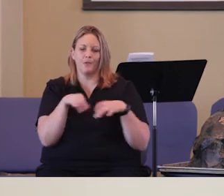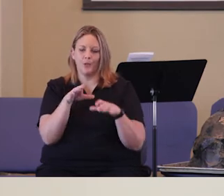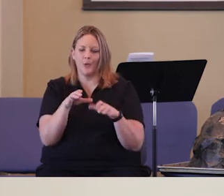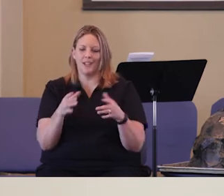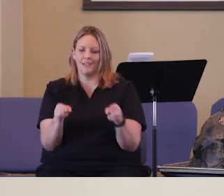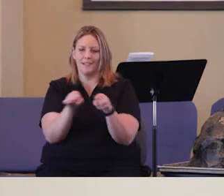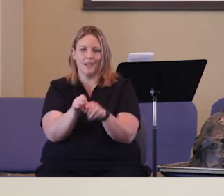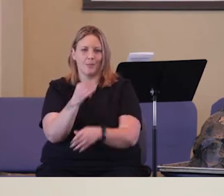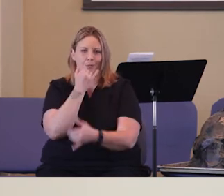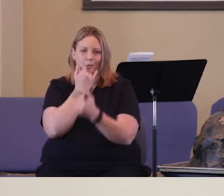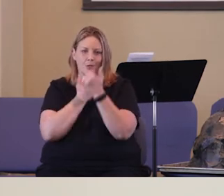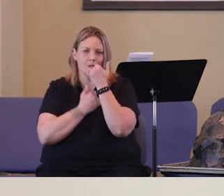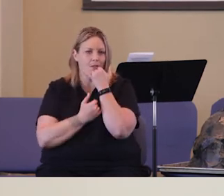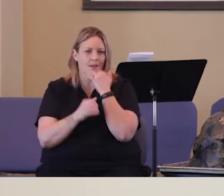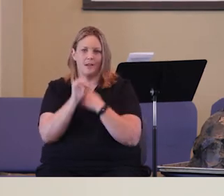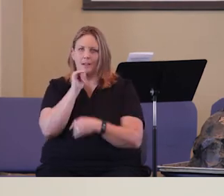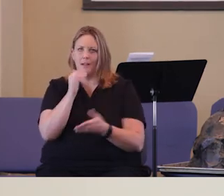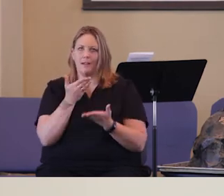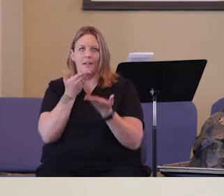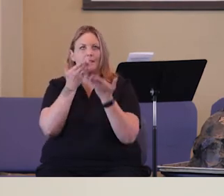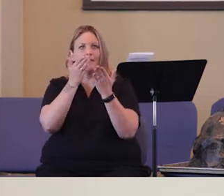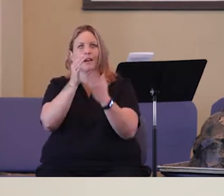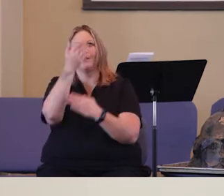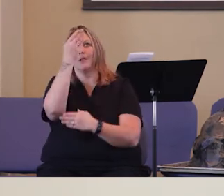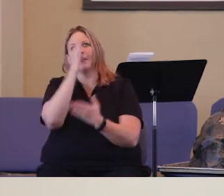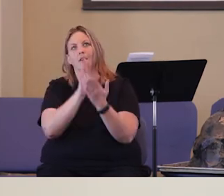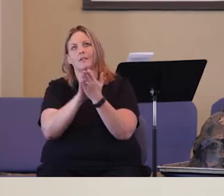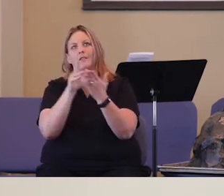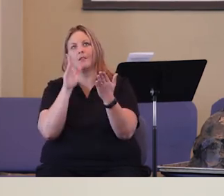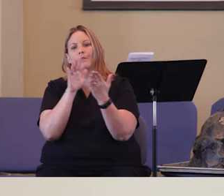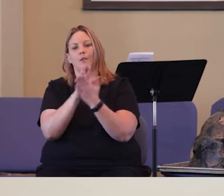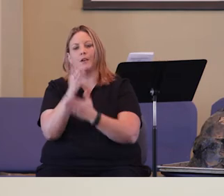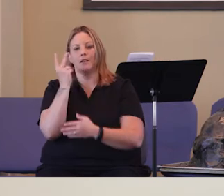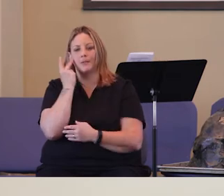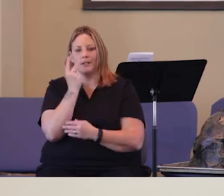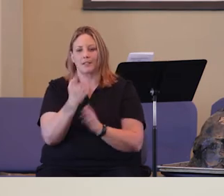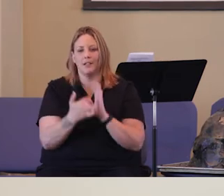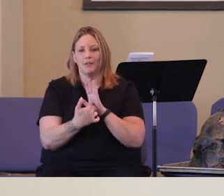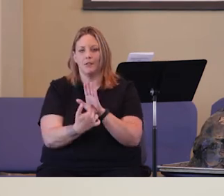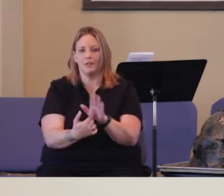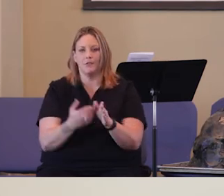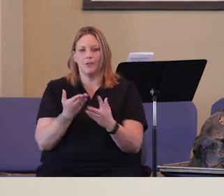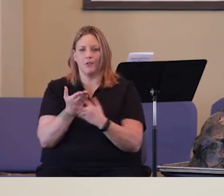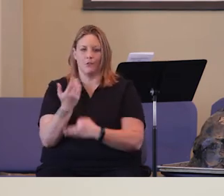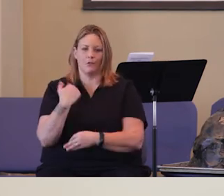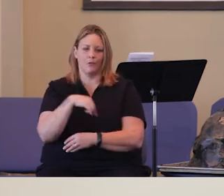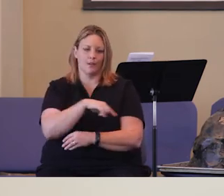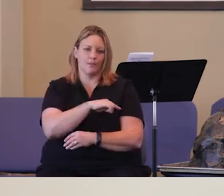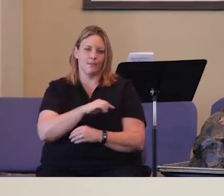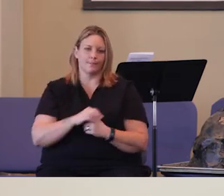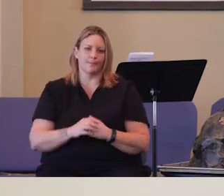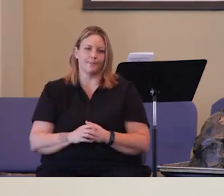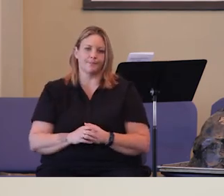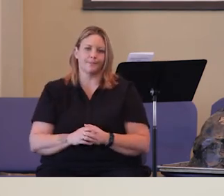they're doing and not allowing God's glory to be seen.